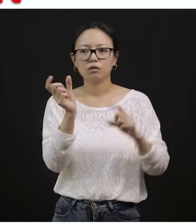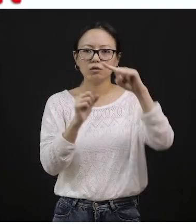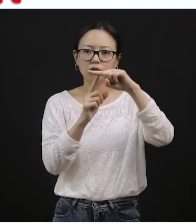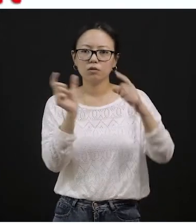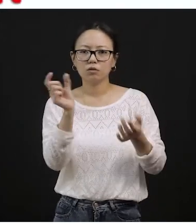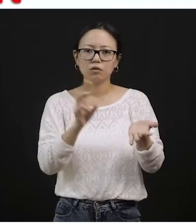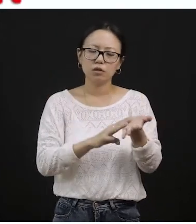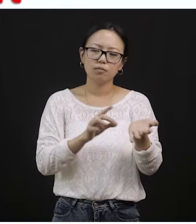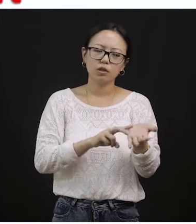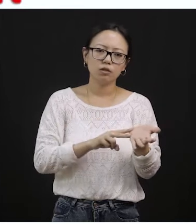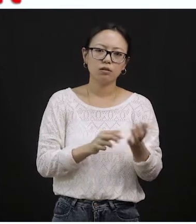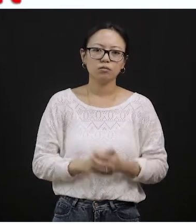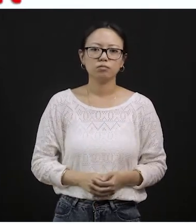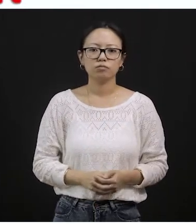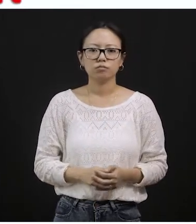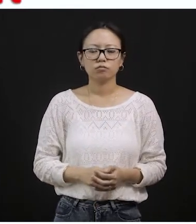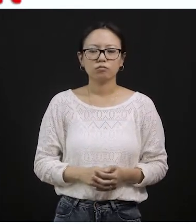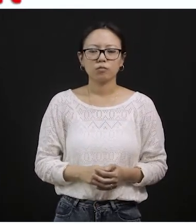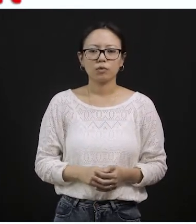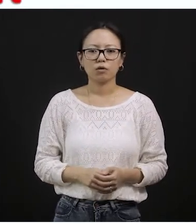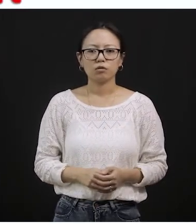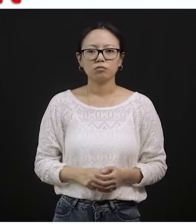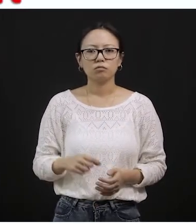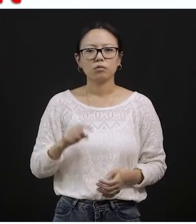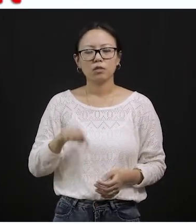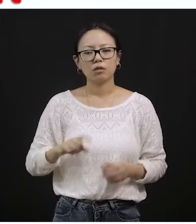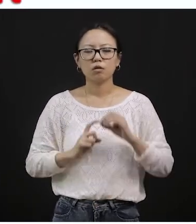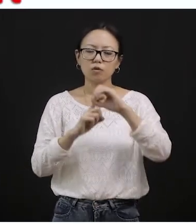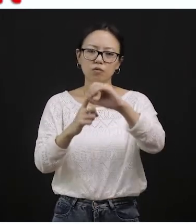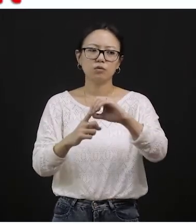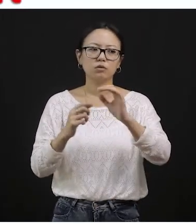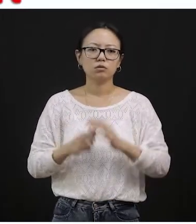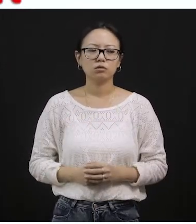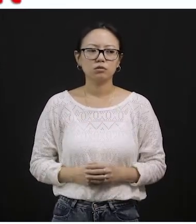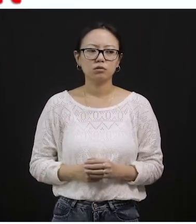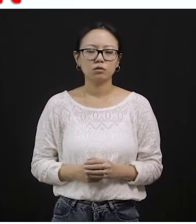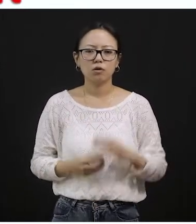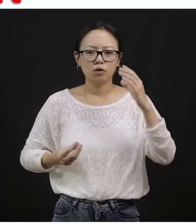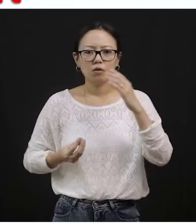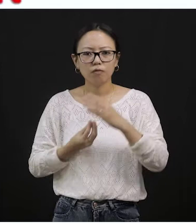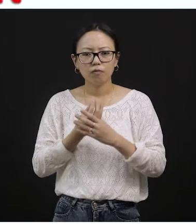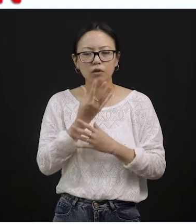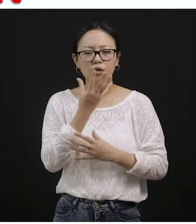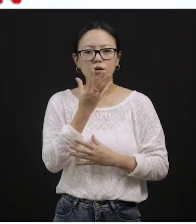here is a question for you all. Flowers started to bloom during dash. Dash.